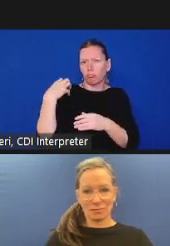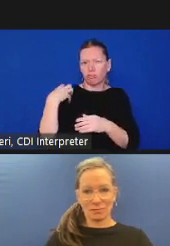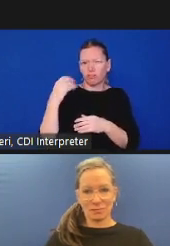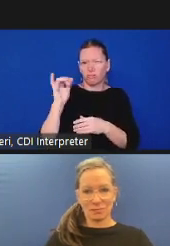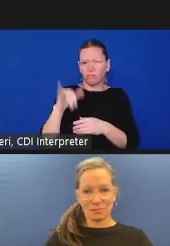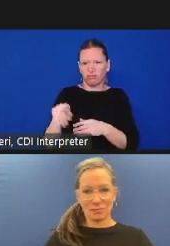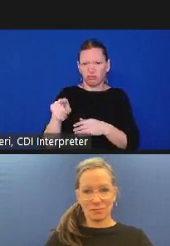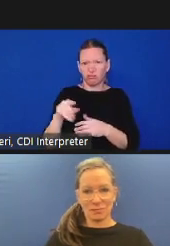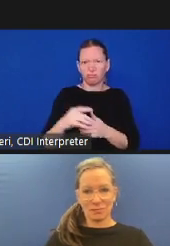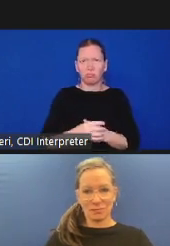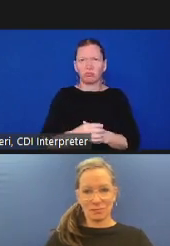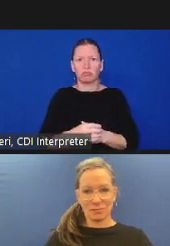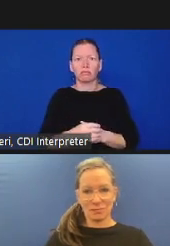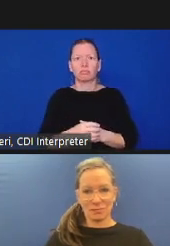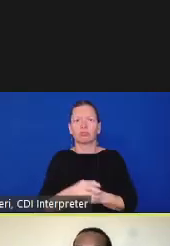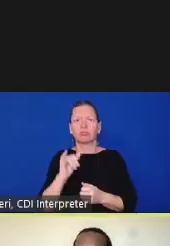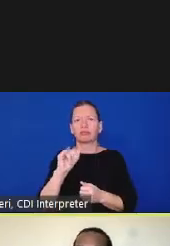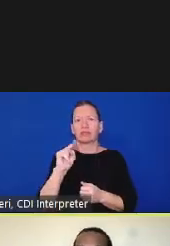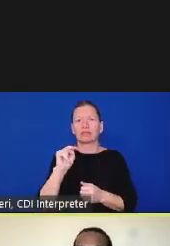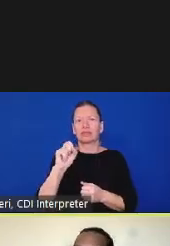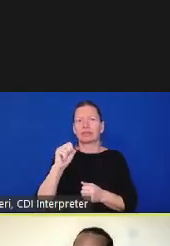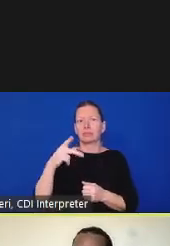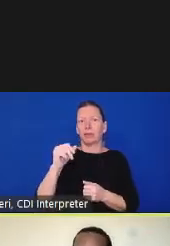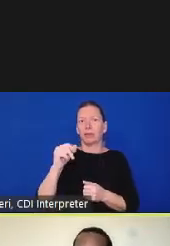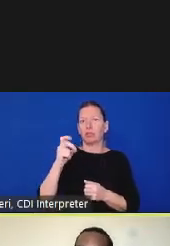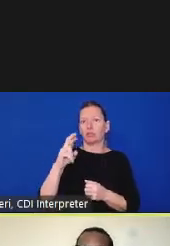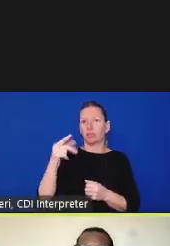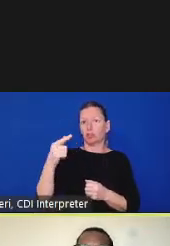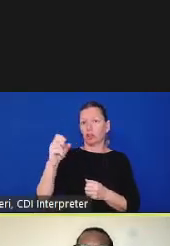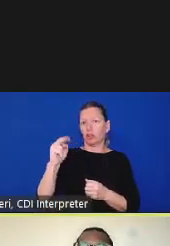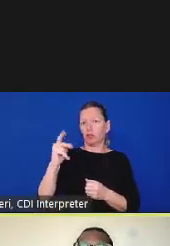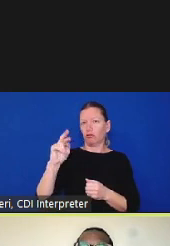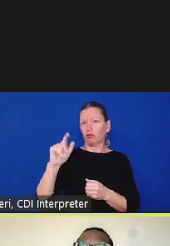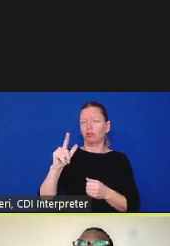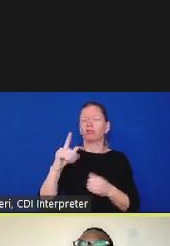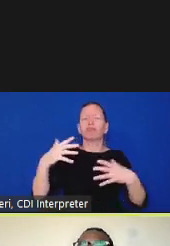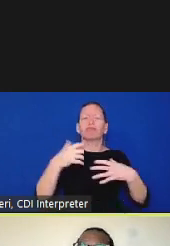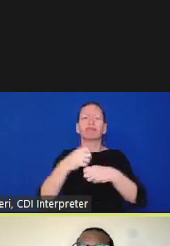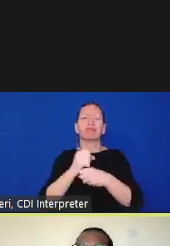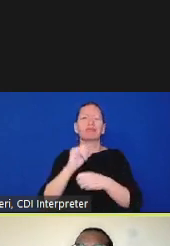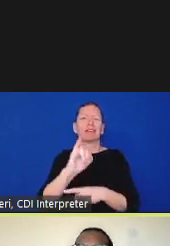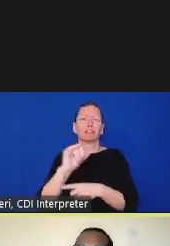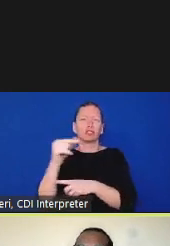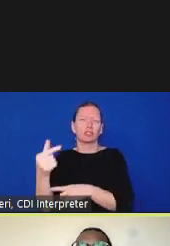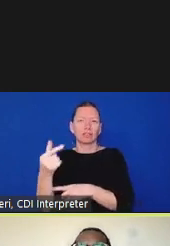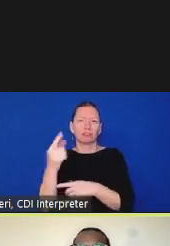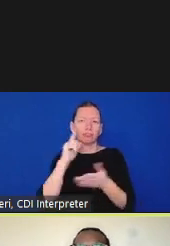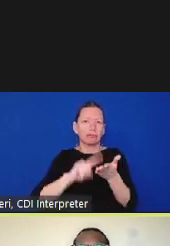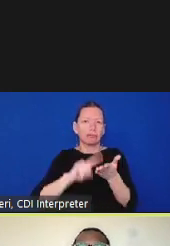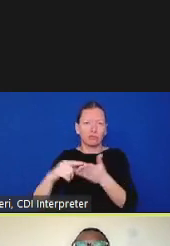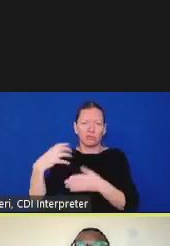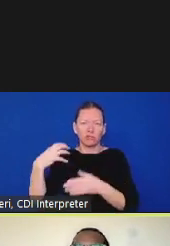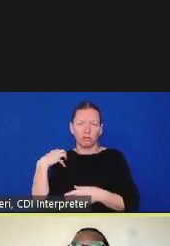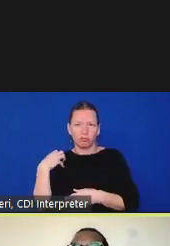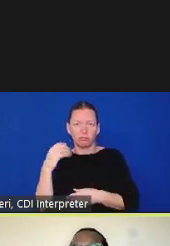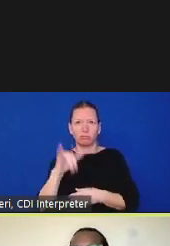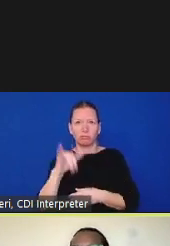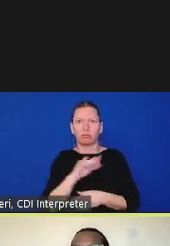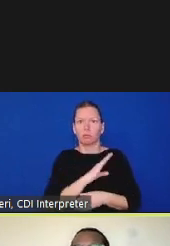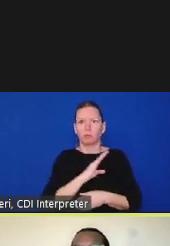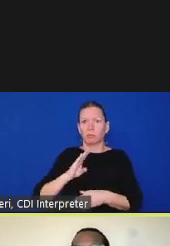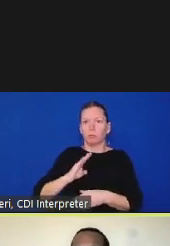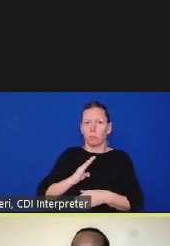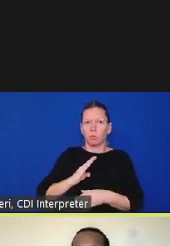supervisors with its duties that relate to the sheriff as i talked about um this inspector general also has the same